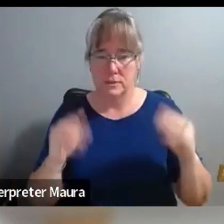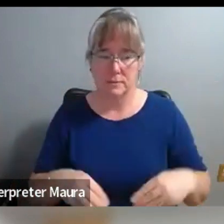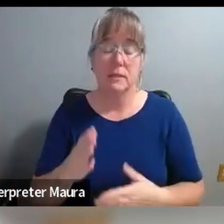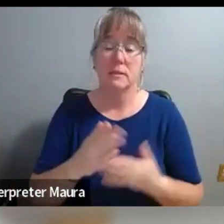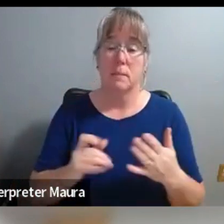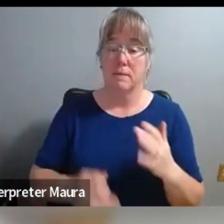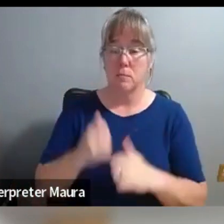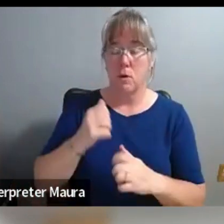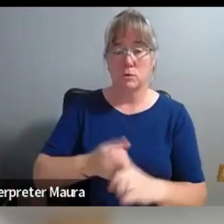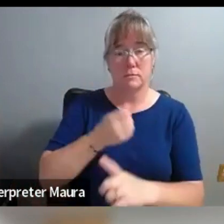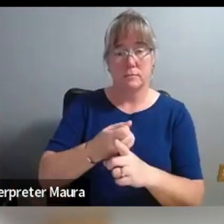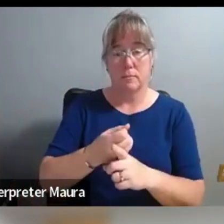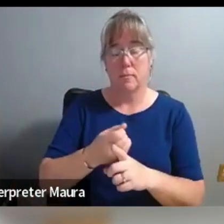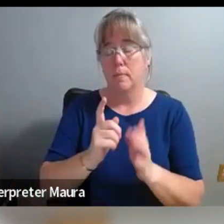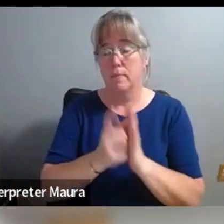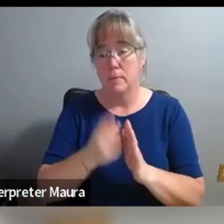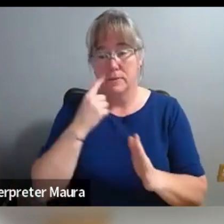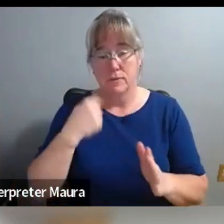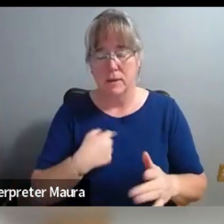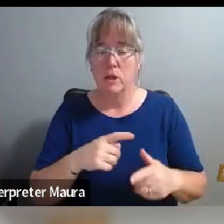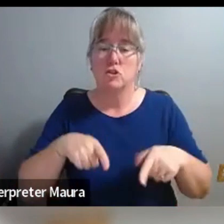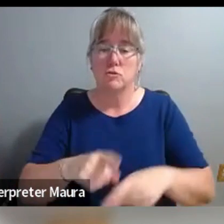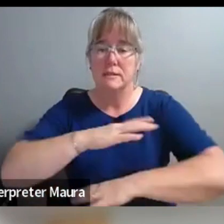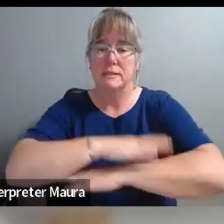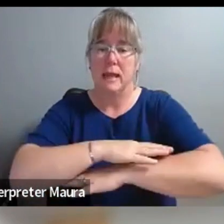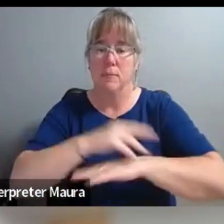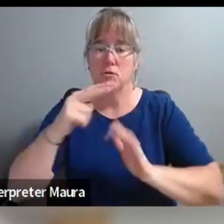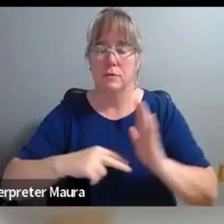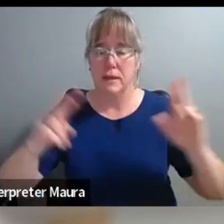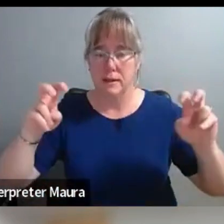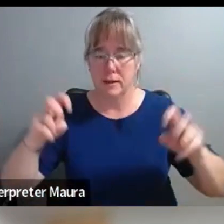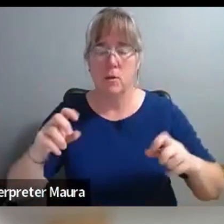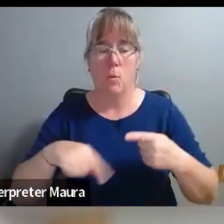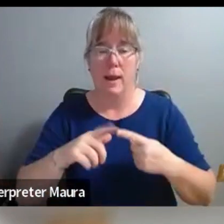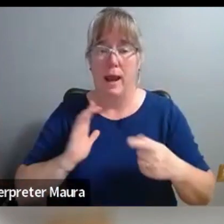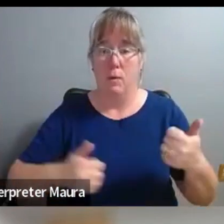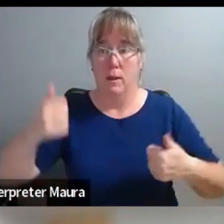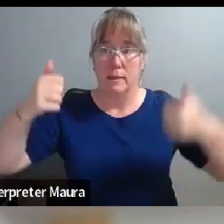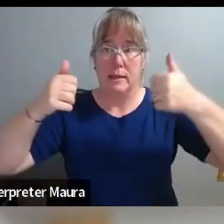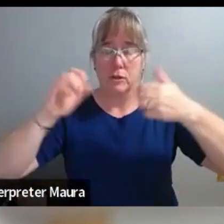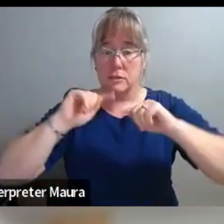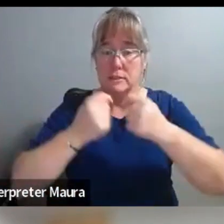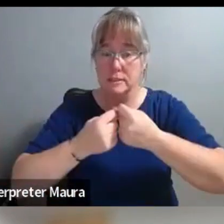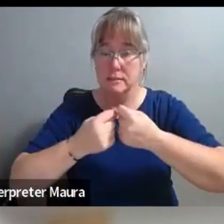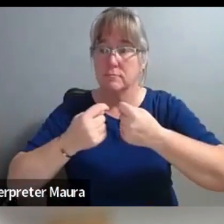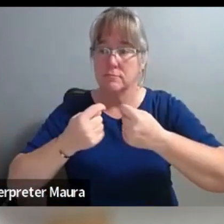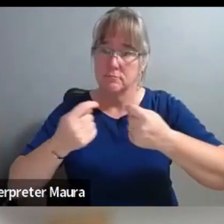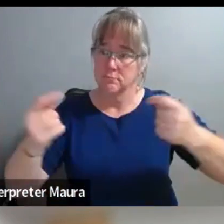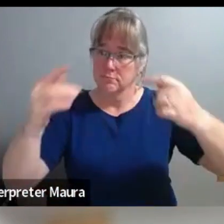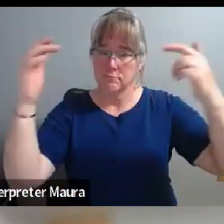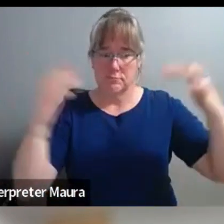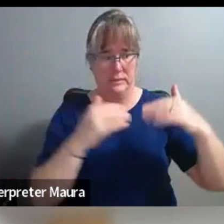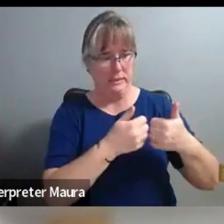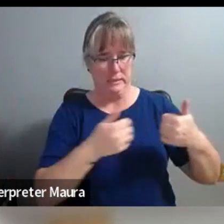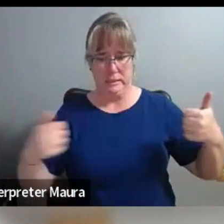me happened during table reads, when members of our leadership team shared openly and struggled through